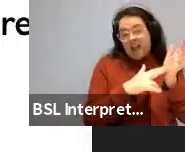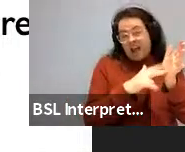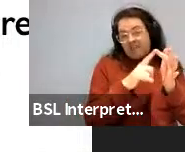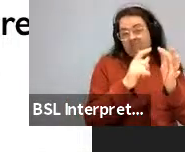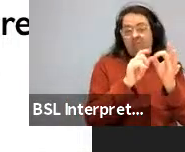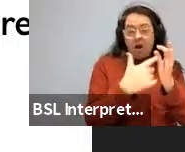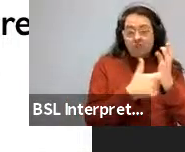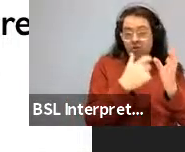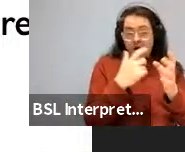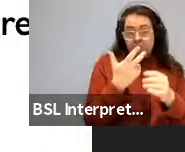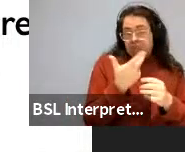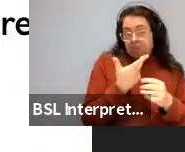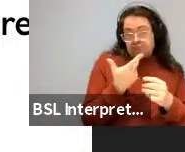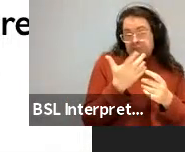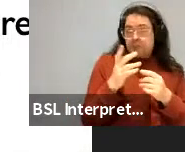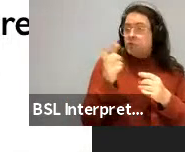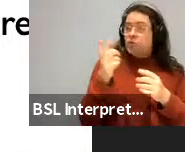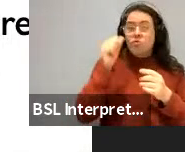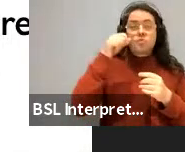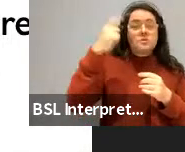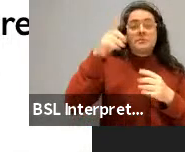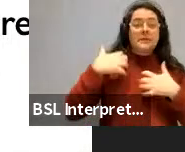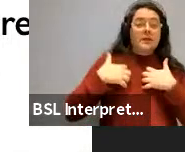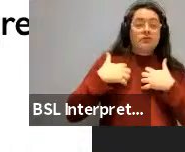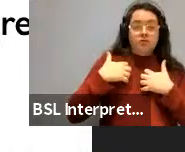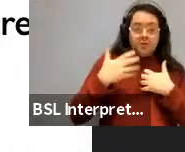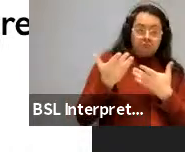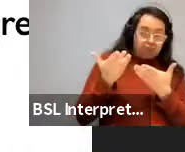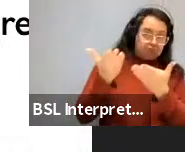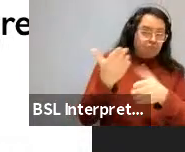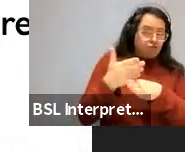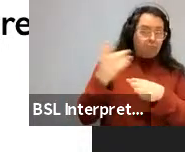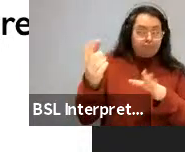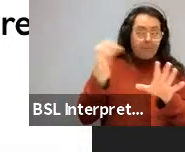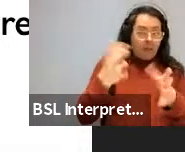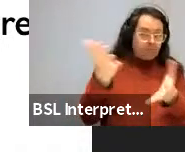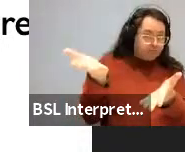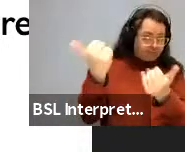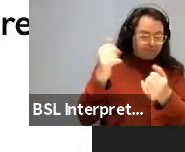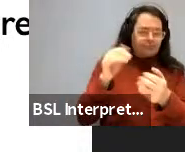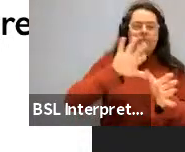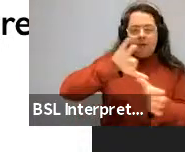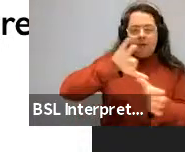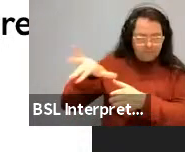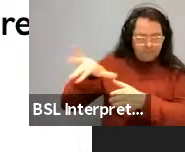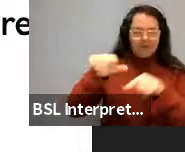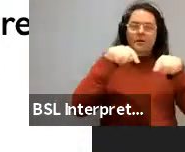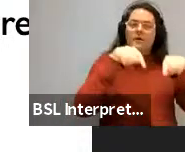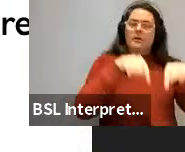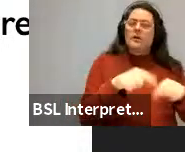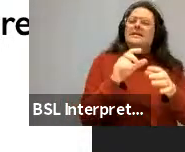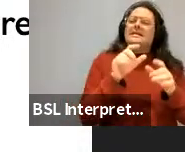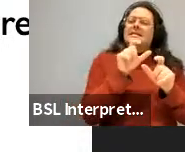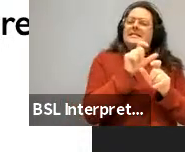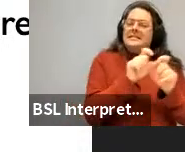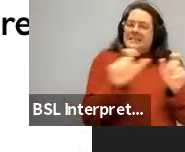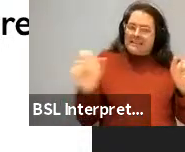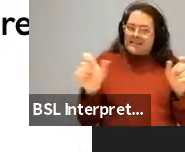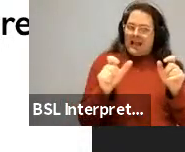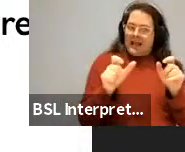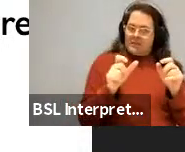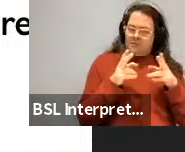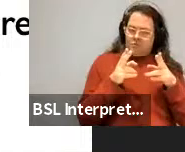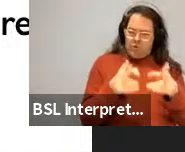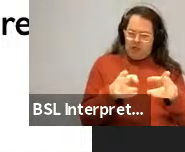or, you know, someone who might be interested in this. And so under the syntactic approach, these bad extractions from subject position